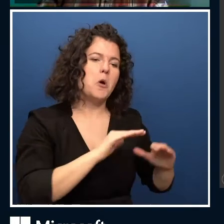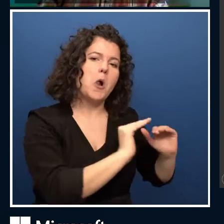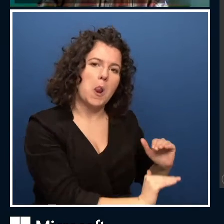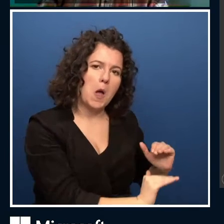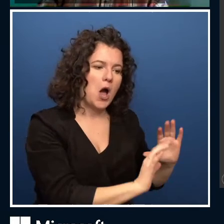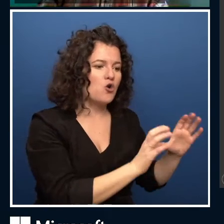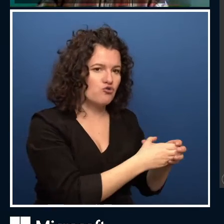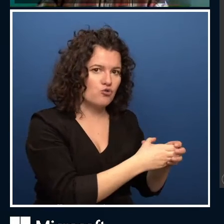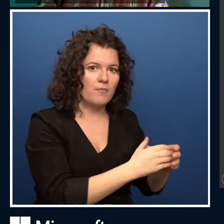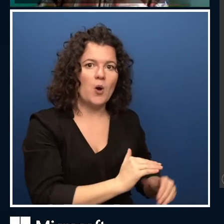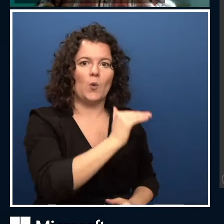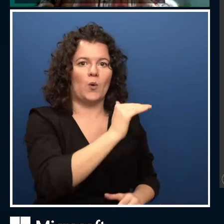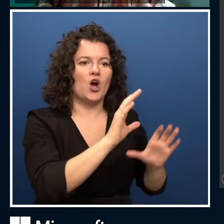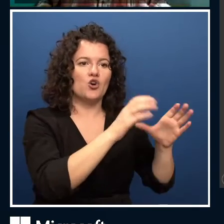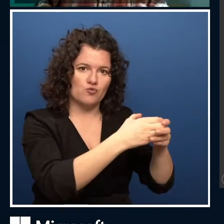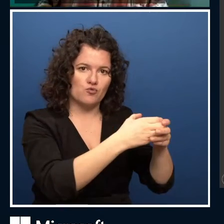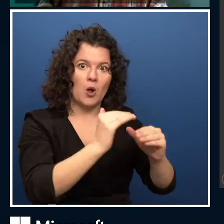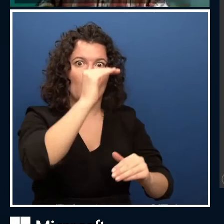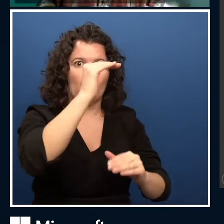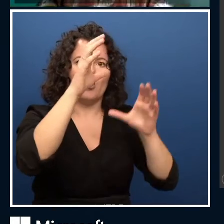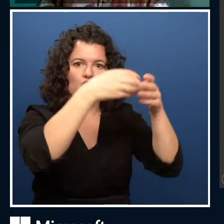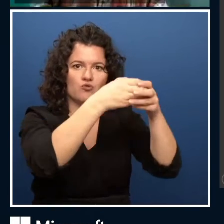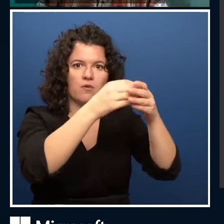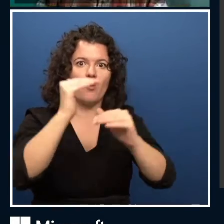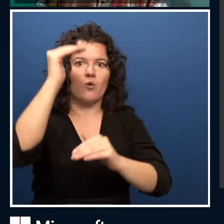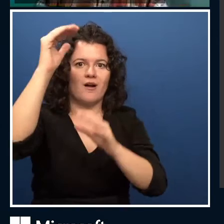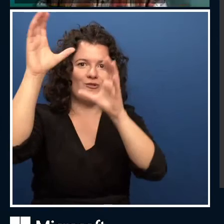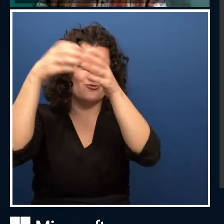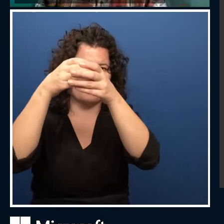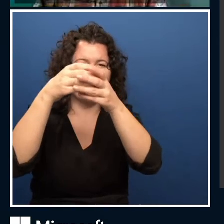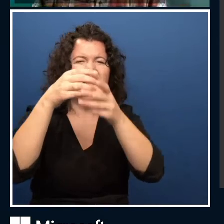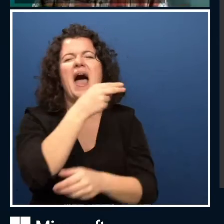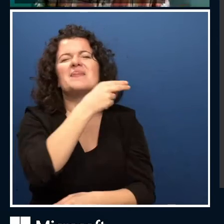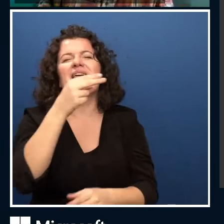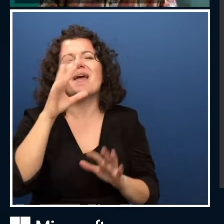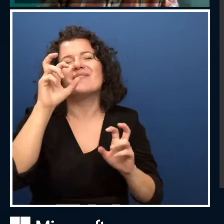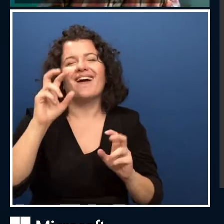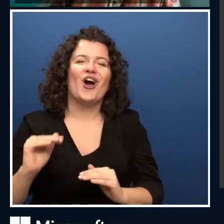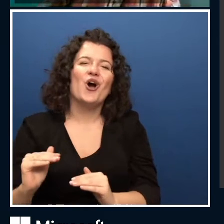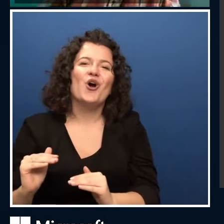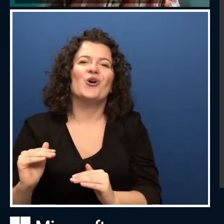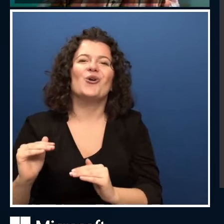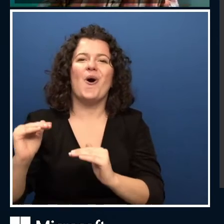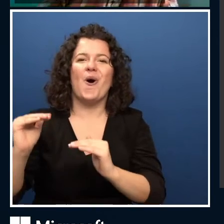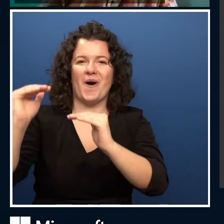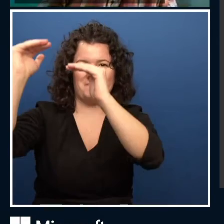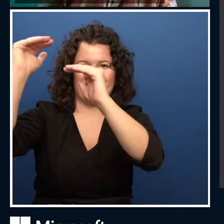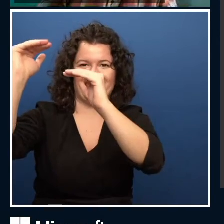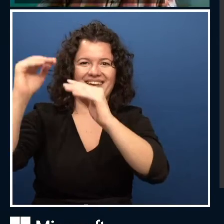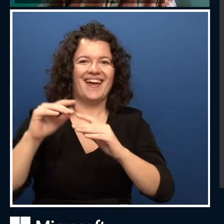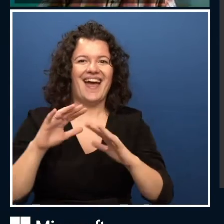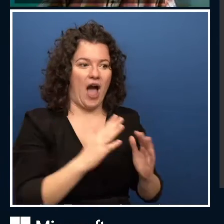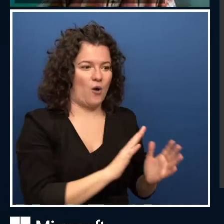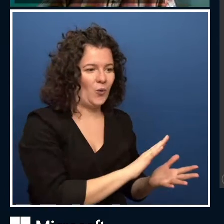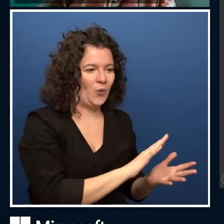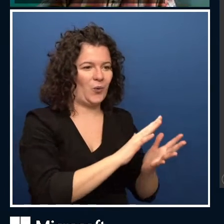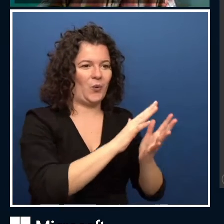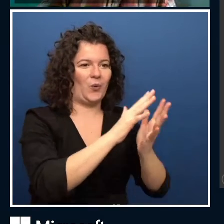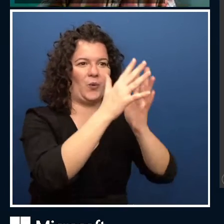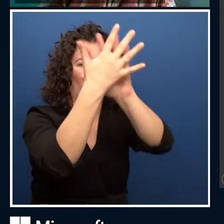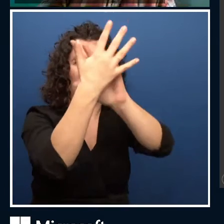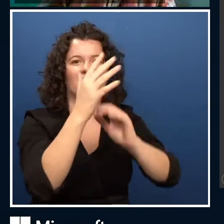youngest to the oldest. So it's called growing up. It represents how she grew up eventually. So I think this is nice